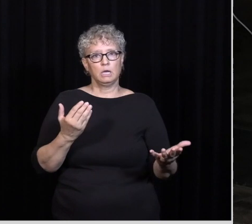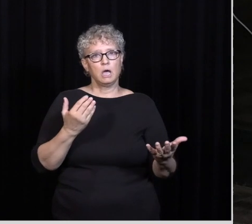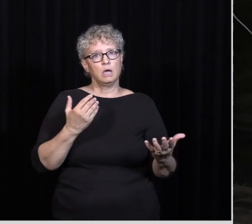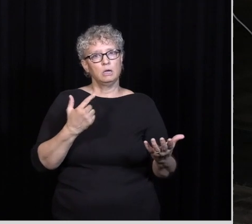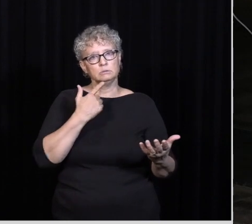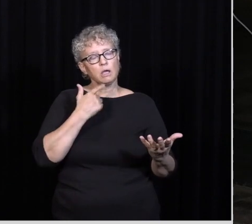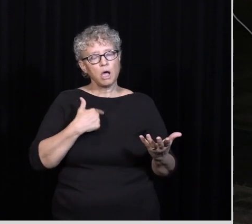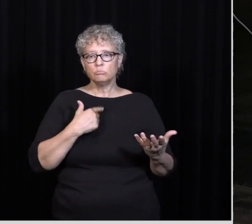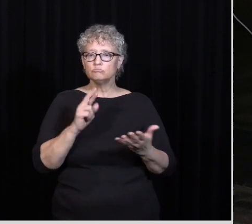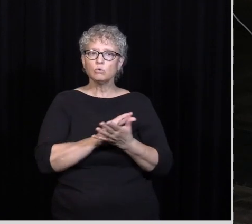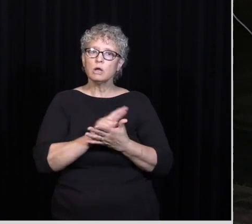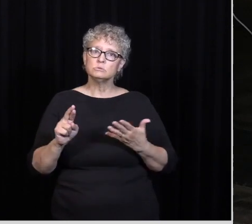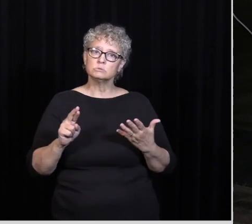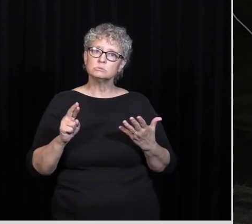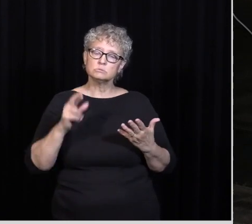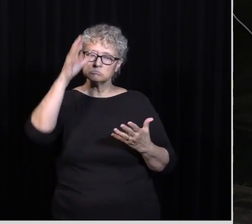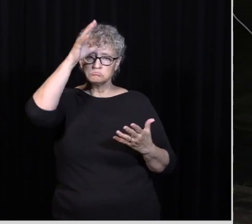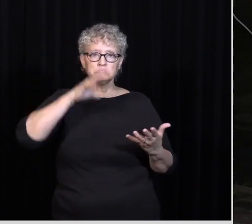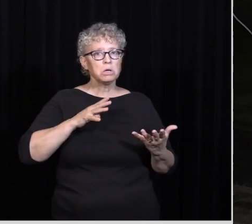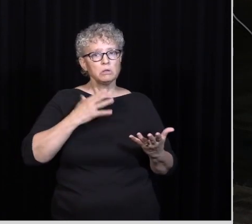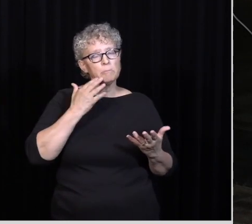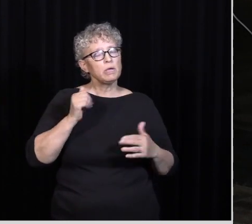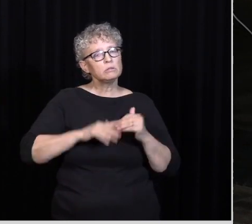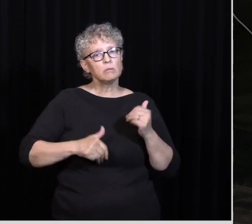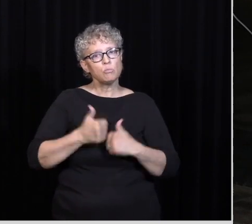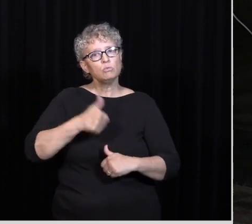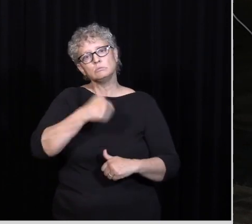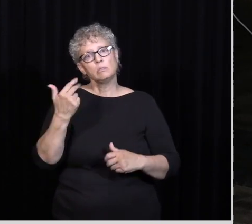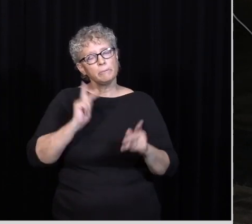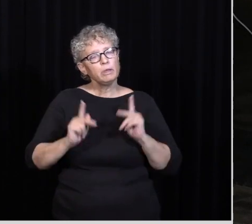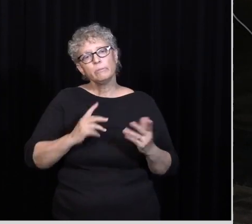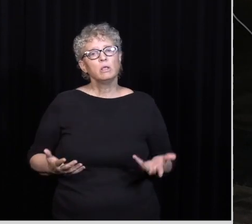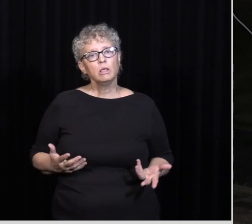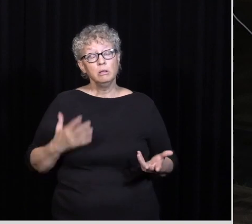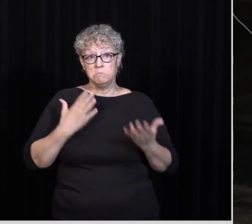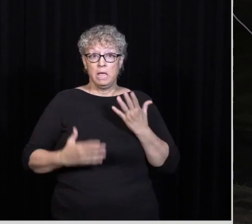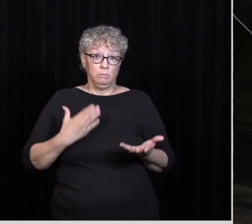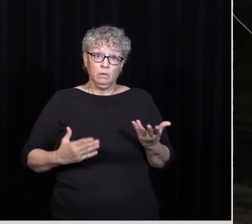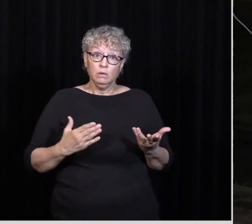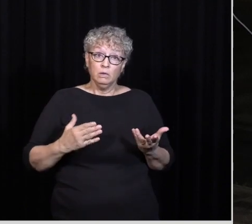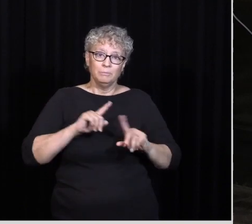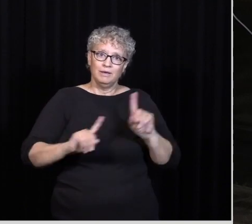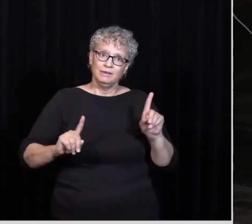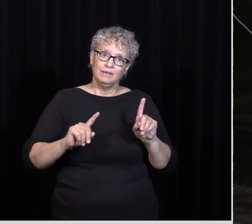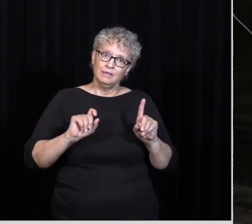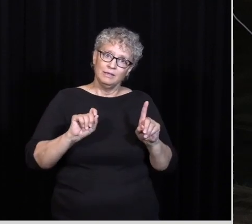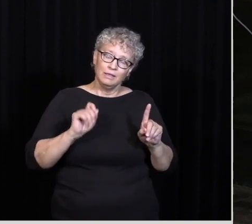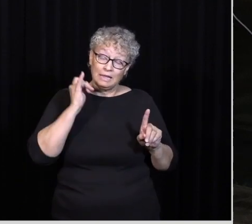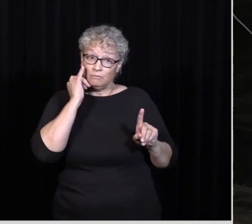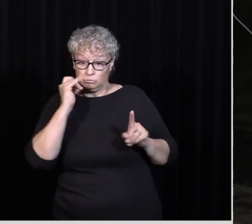I'm A Pretty Righteous Dude Like I'm Better Than Most Other People And Maybe You Are But If You Were Going To Stand Before God Today